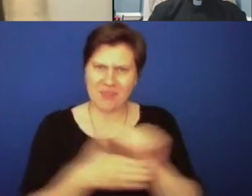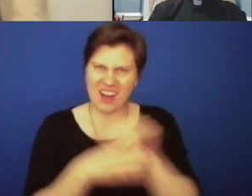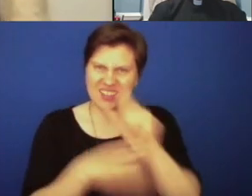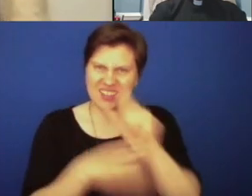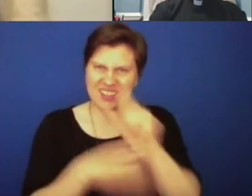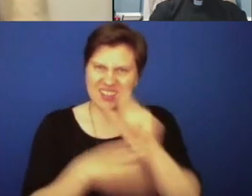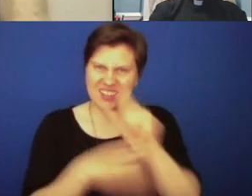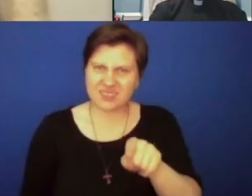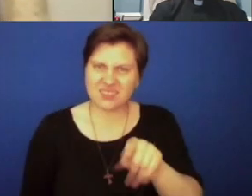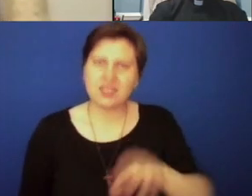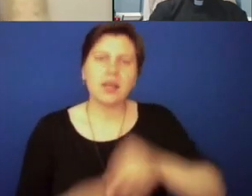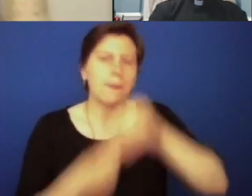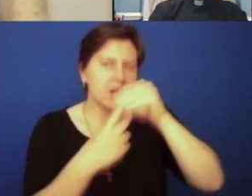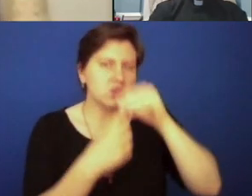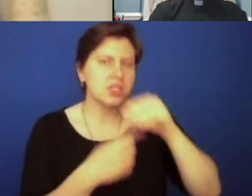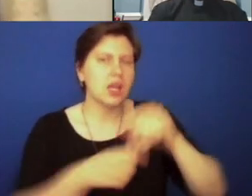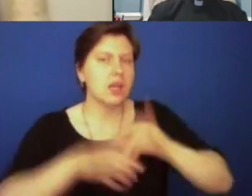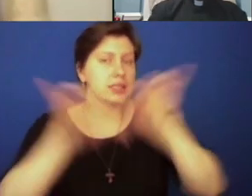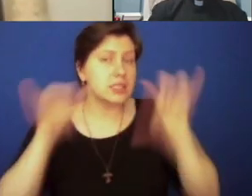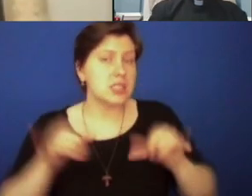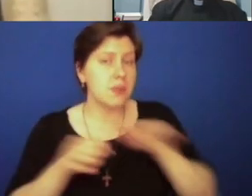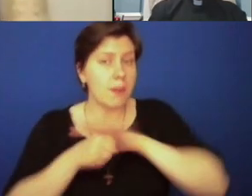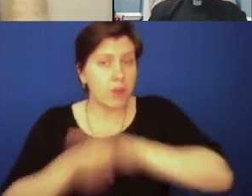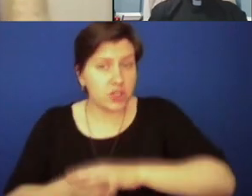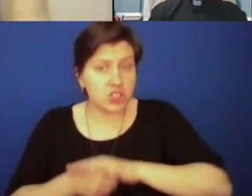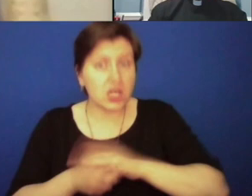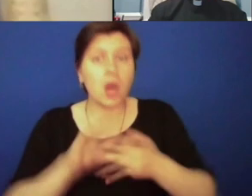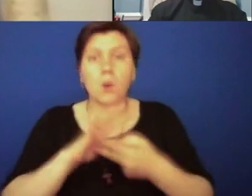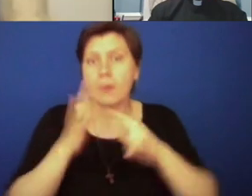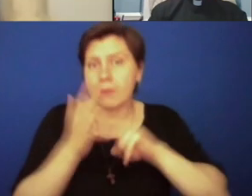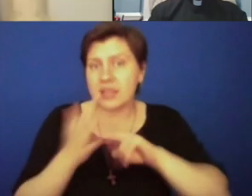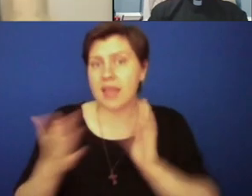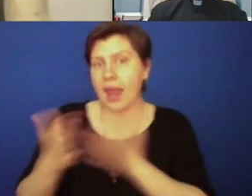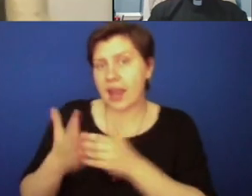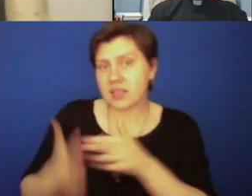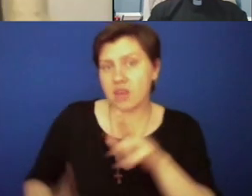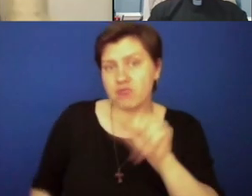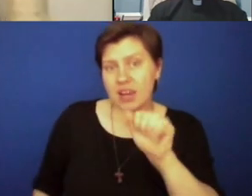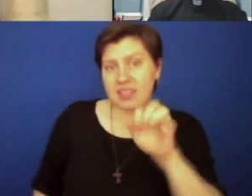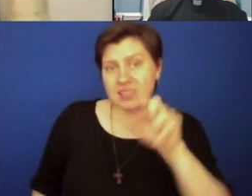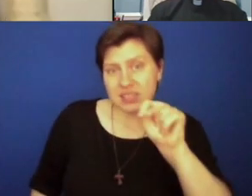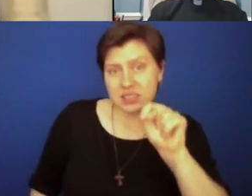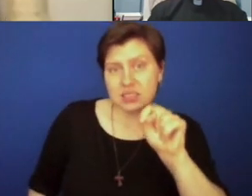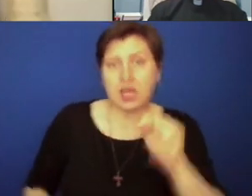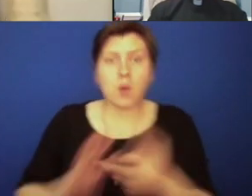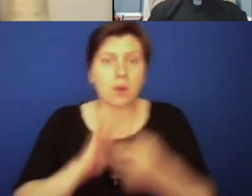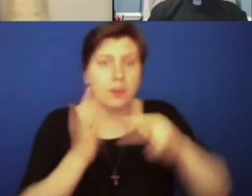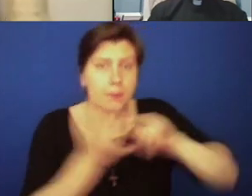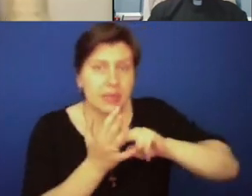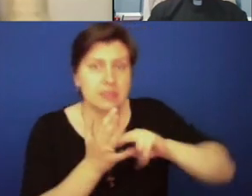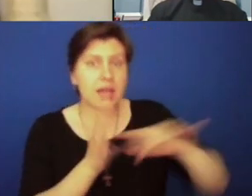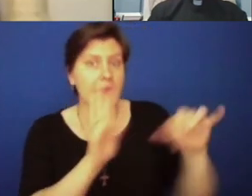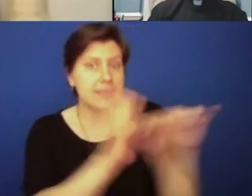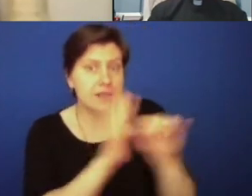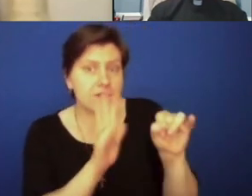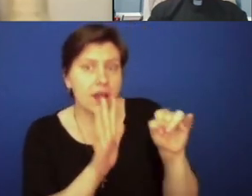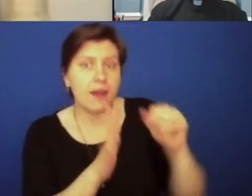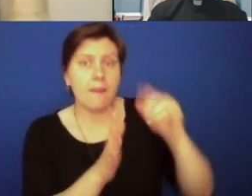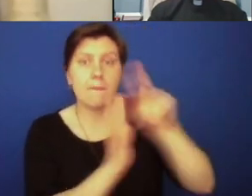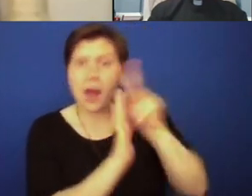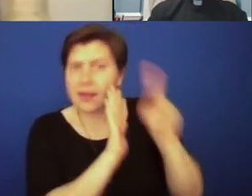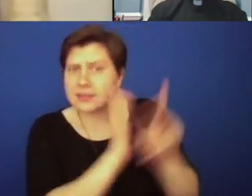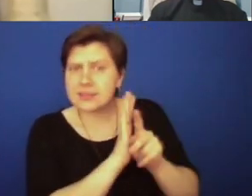especially when we're dealing and talking about systems of oppression, when we're talking about what it means to be anti-racist, what it means to identify